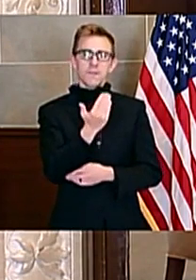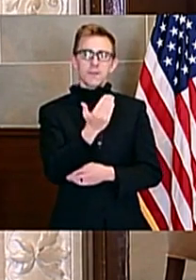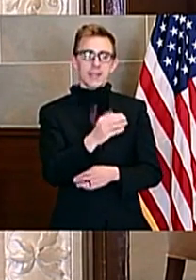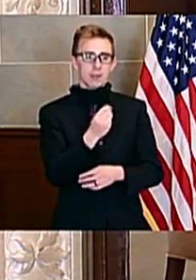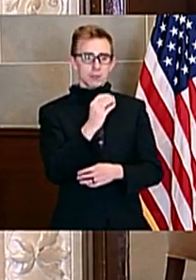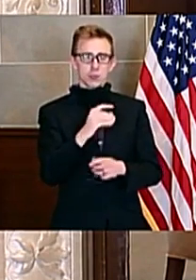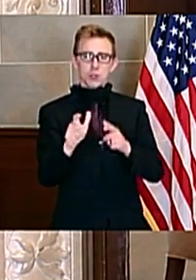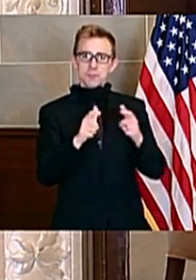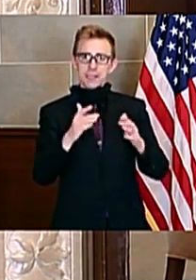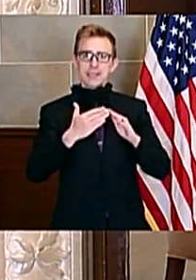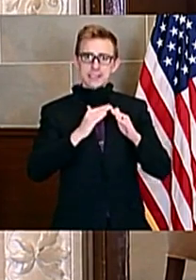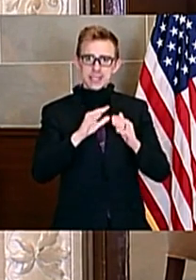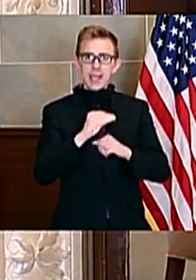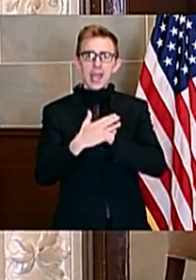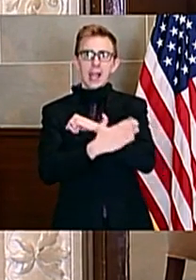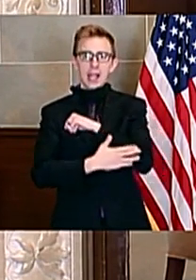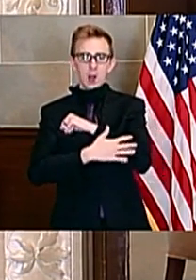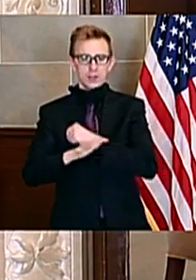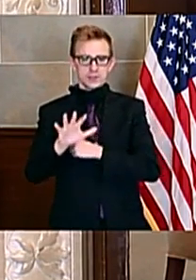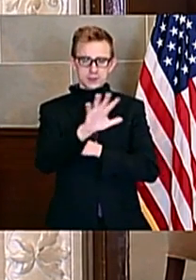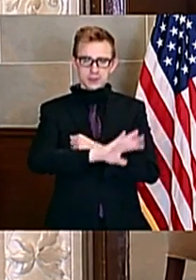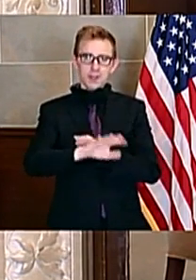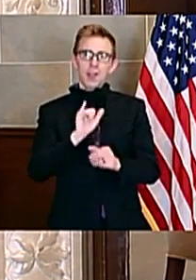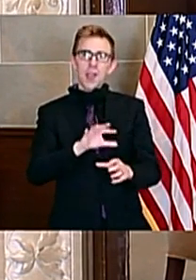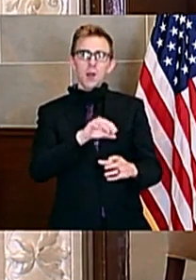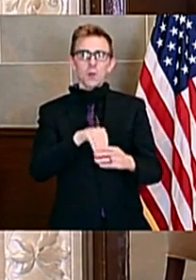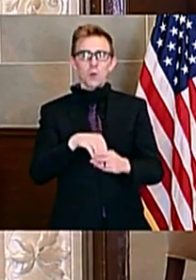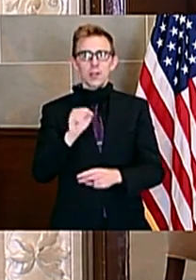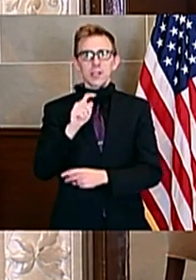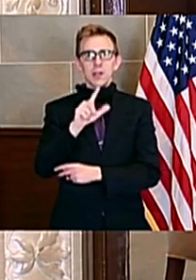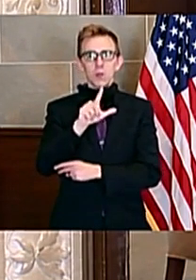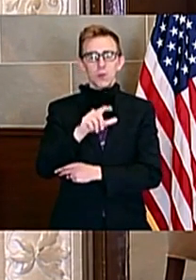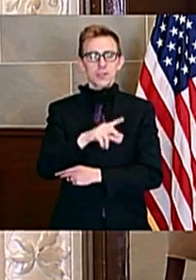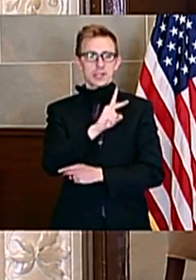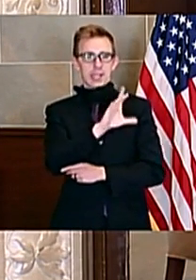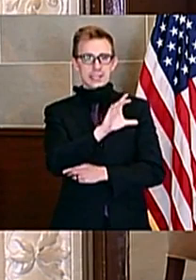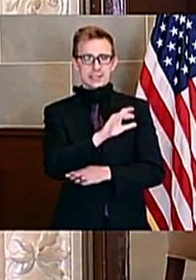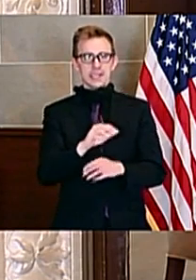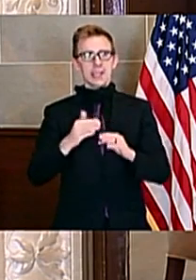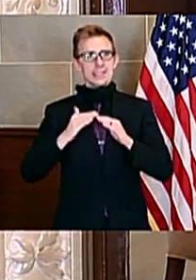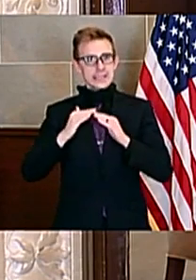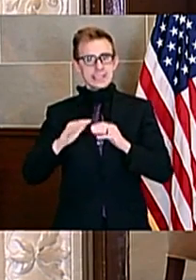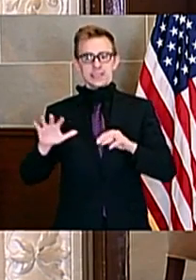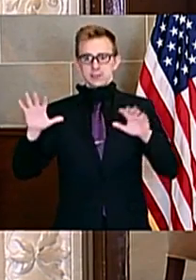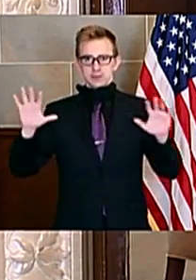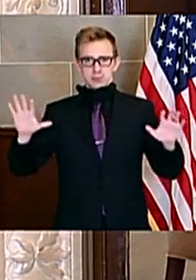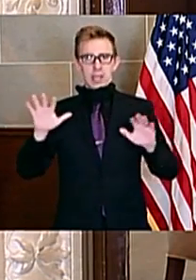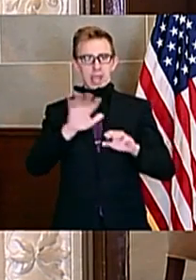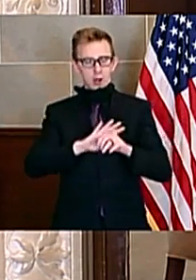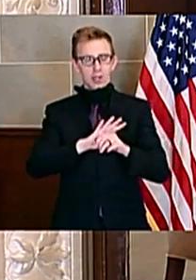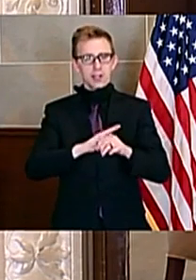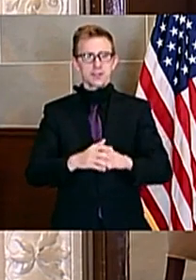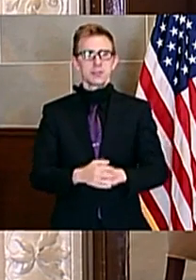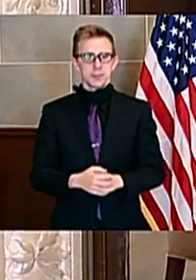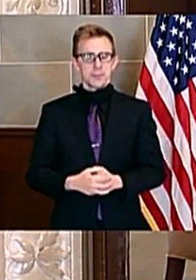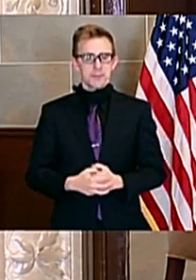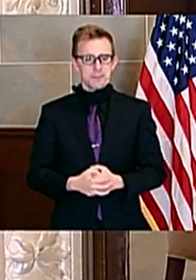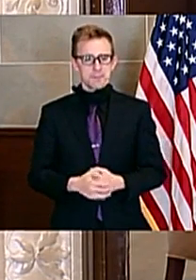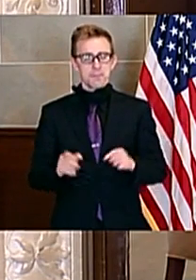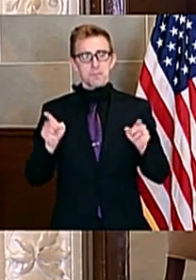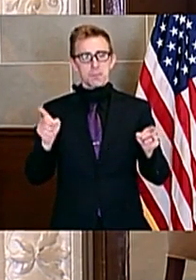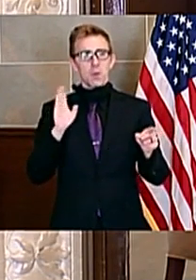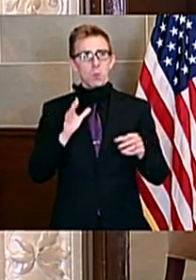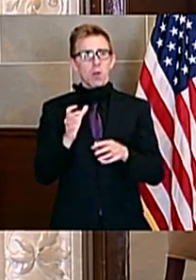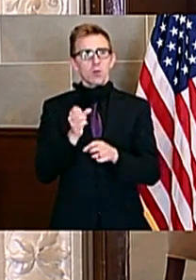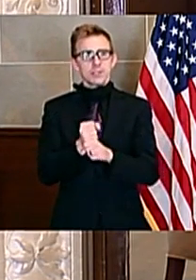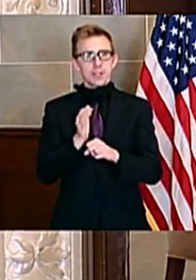cities and counties, including the St. Louis and Kansas City metro regions, will receive over